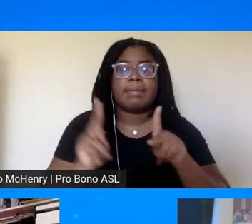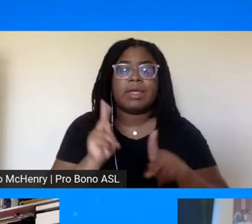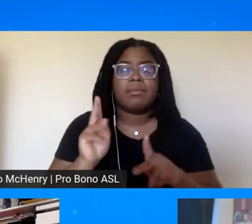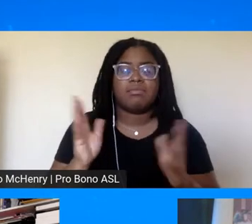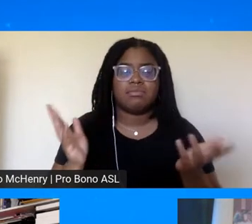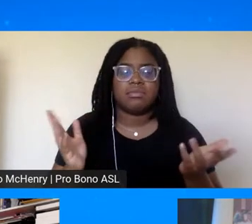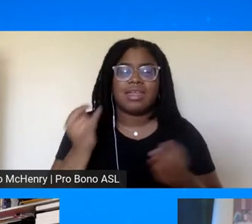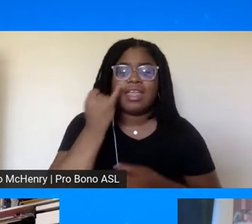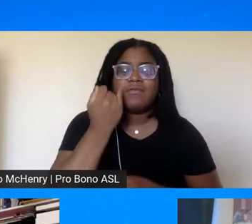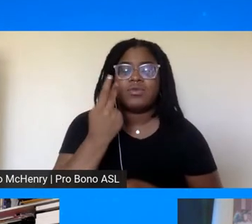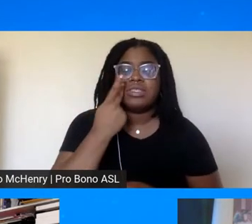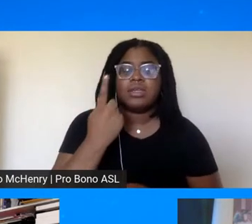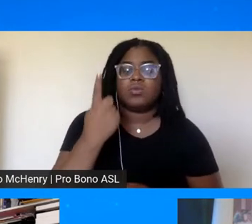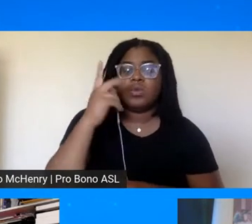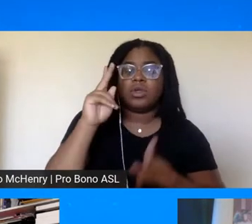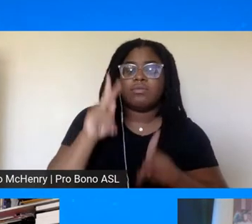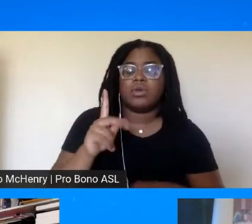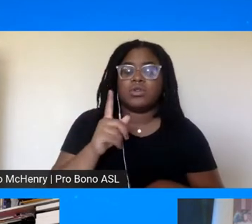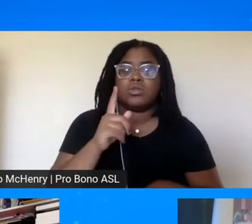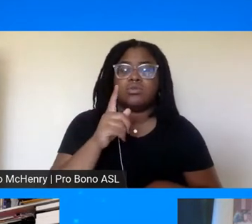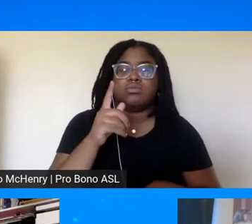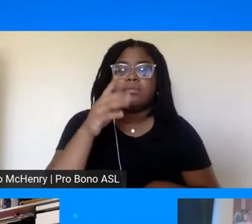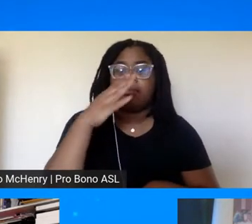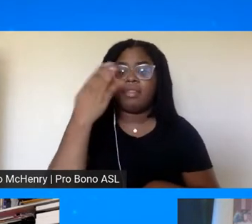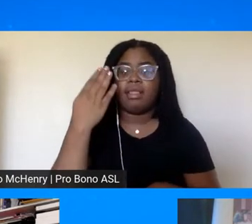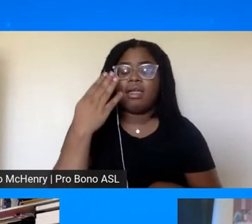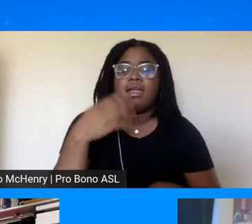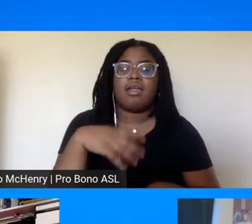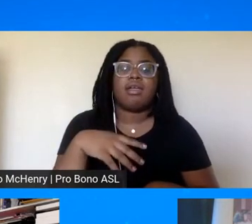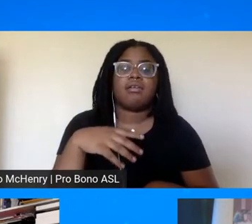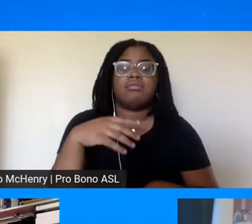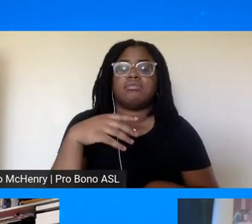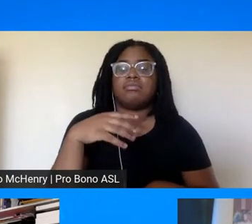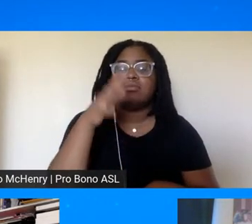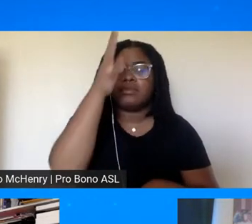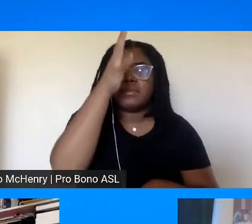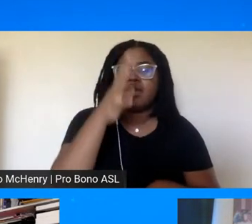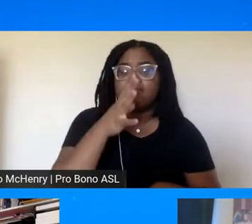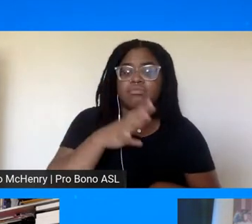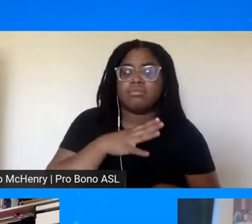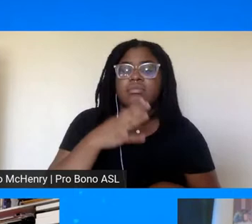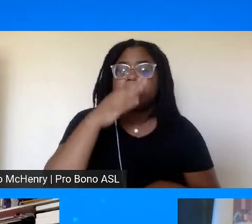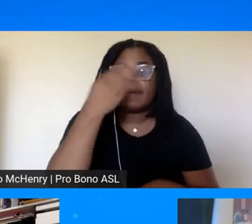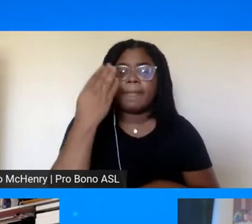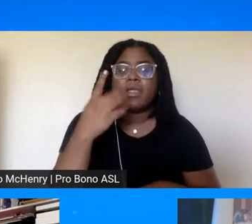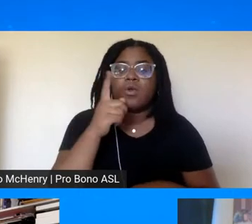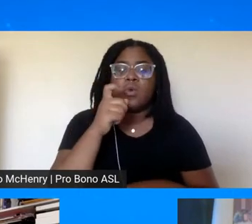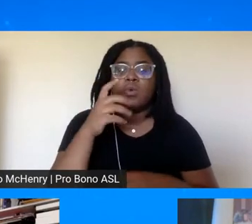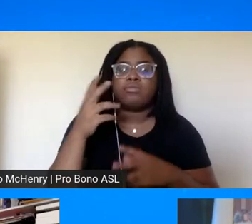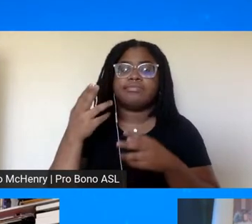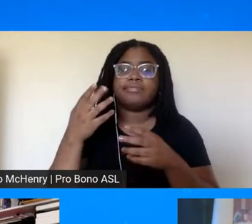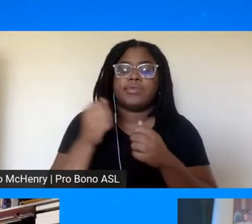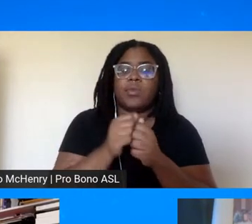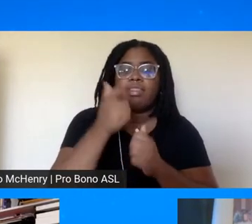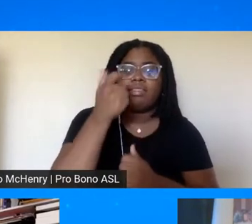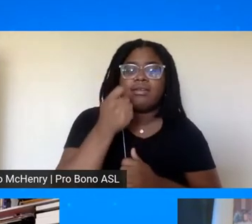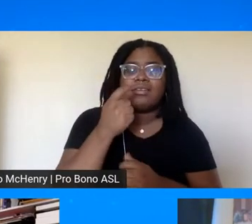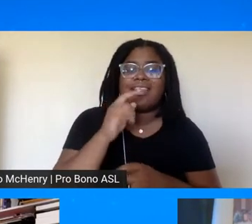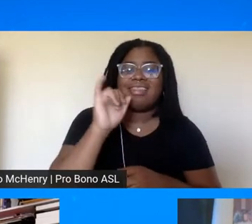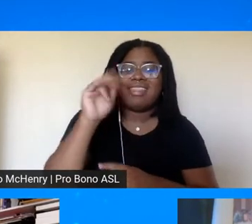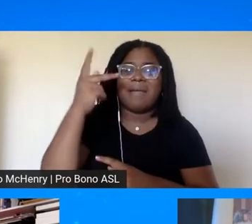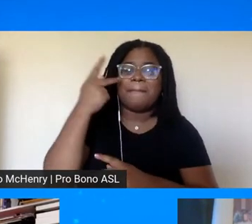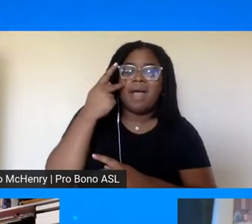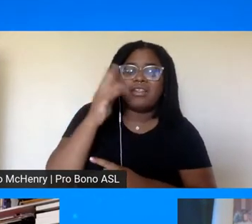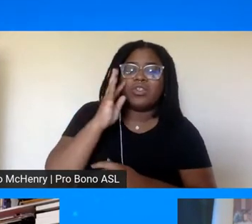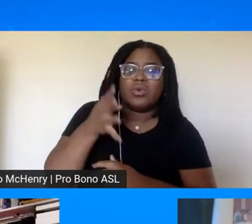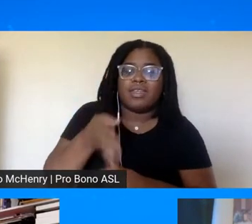a welfare person uh he or she was black especially with uh she being black and so that's the media and the politics that that created that